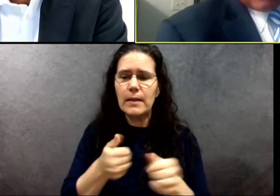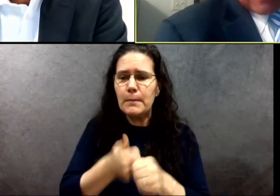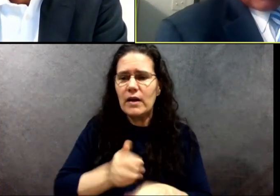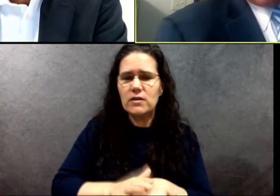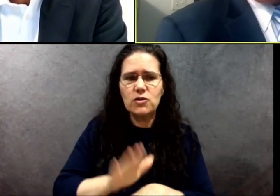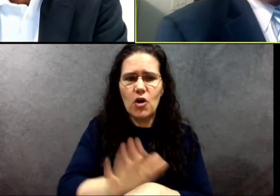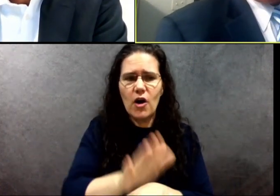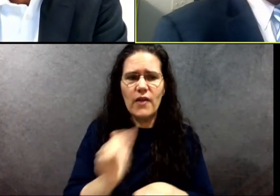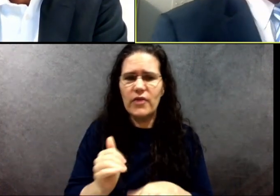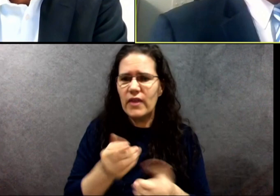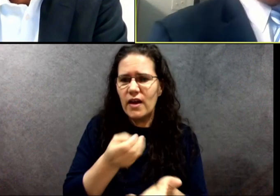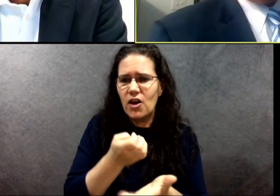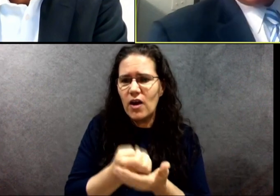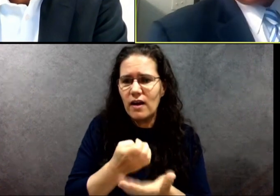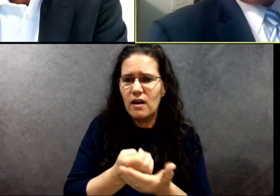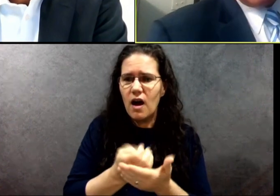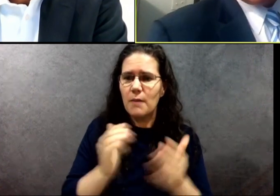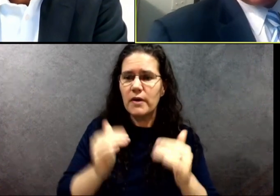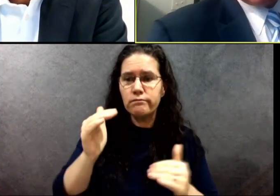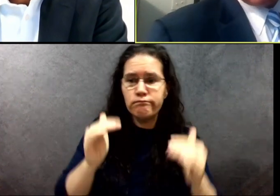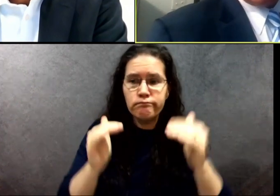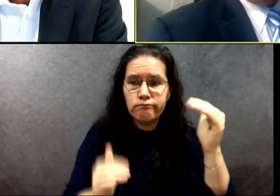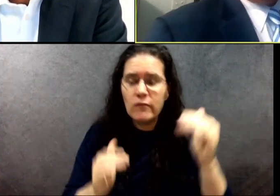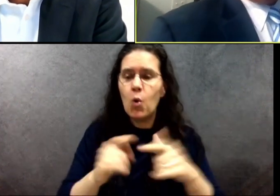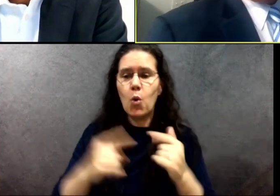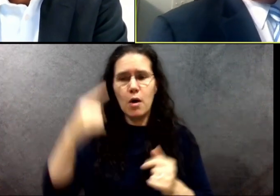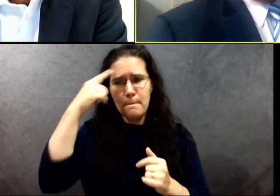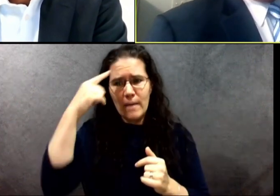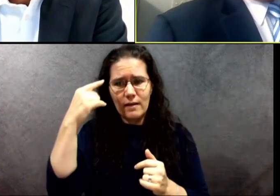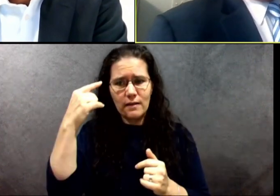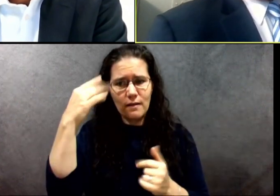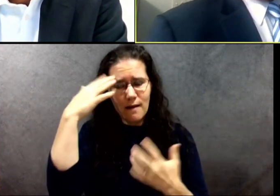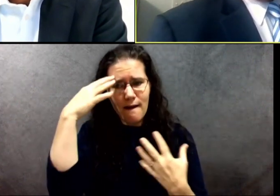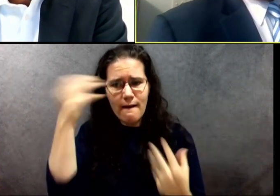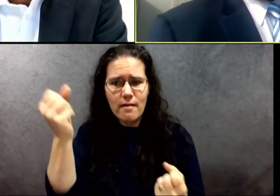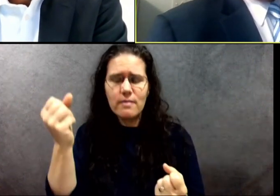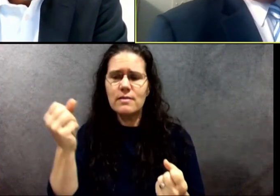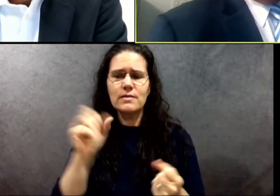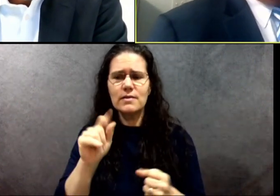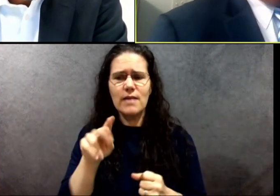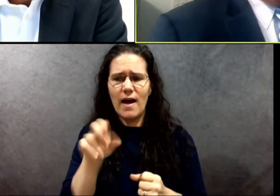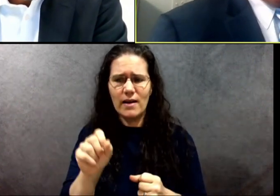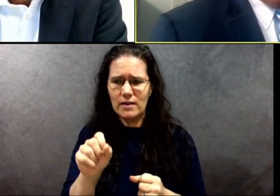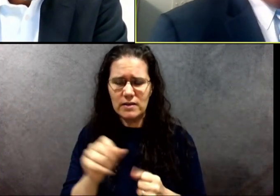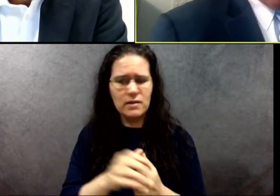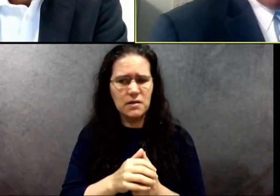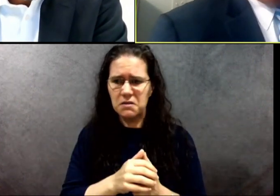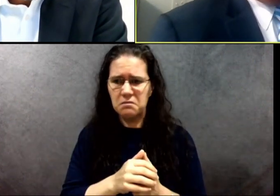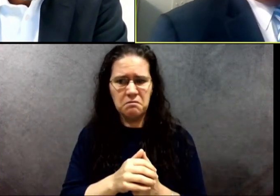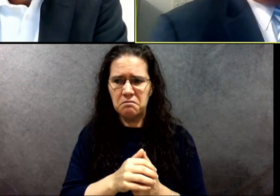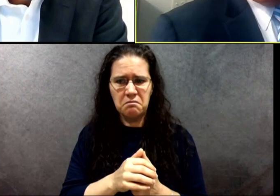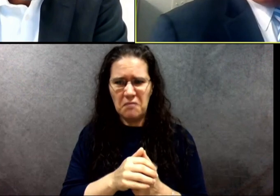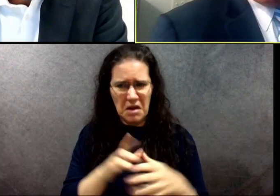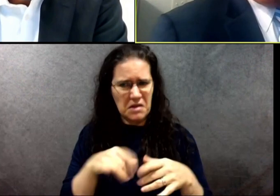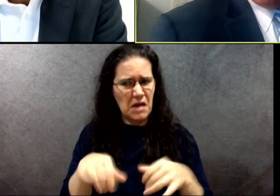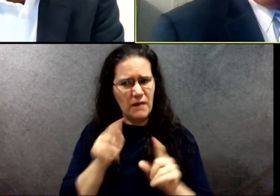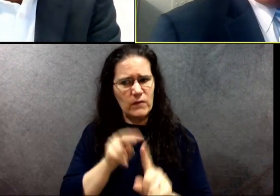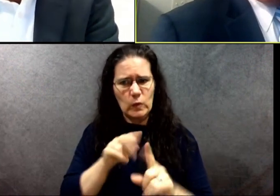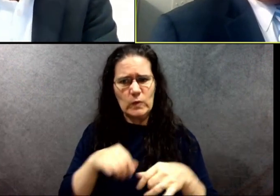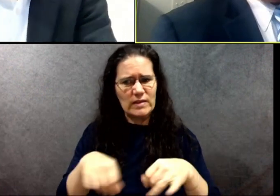status, their mental health status, whether they may have a